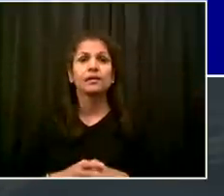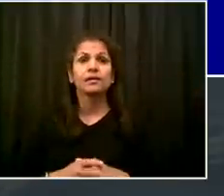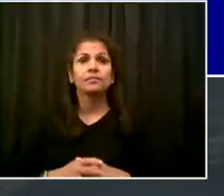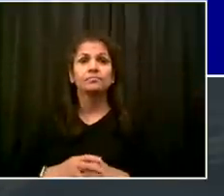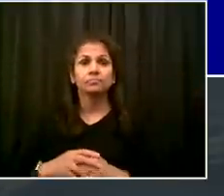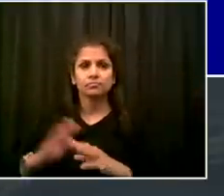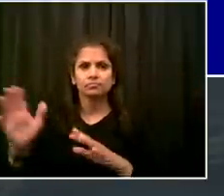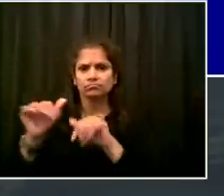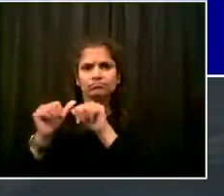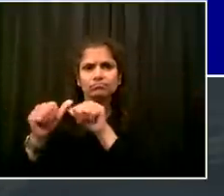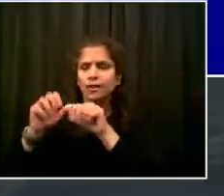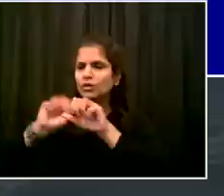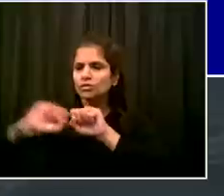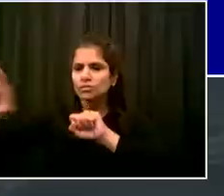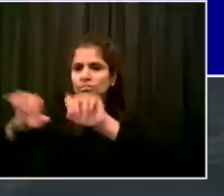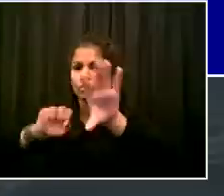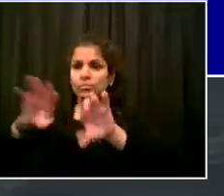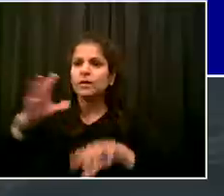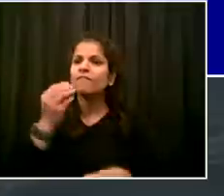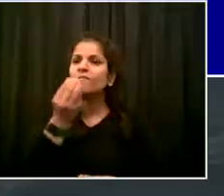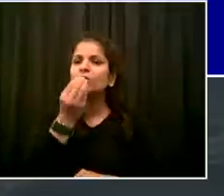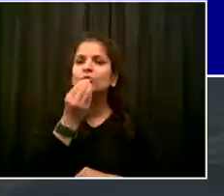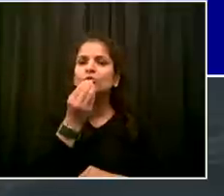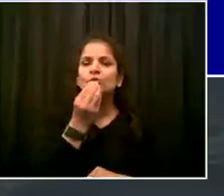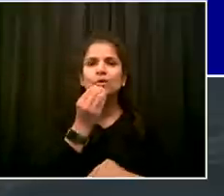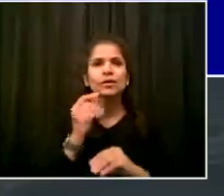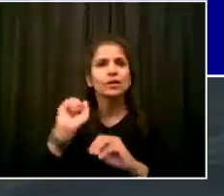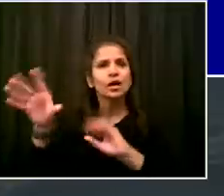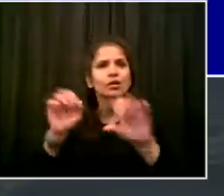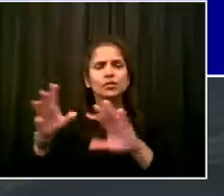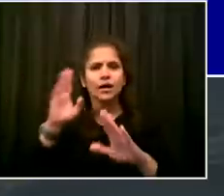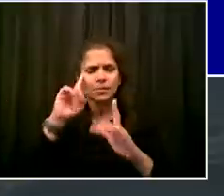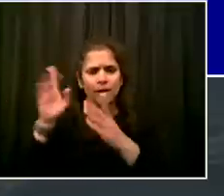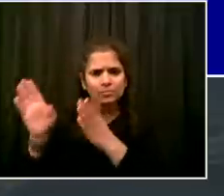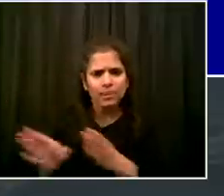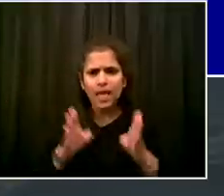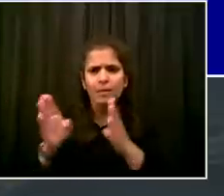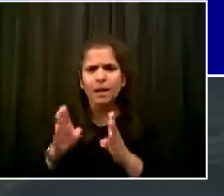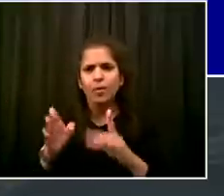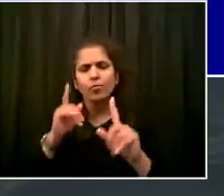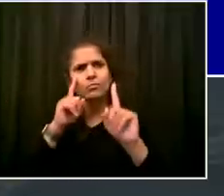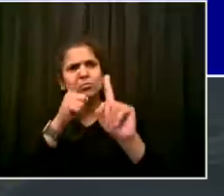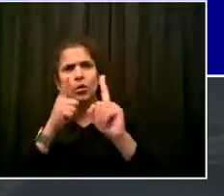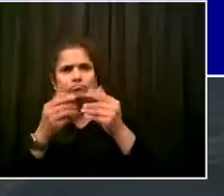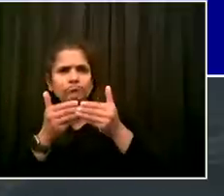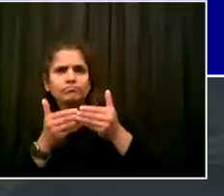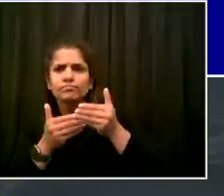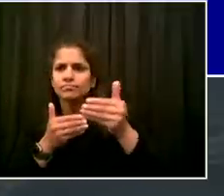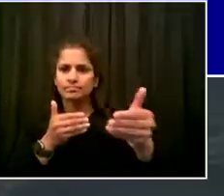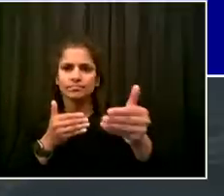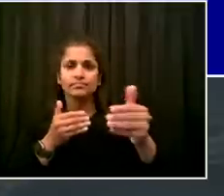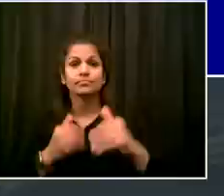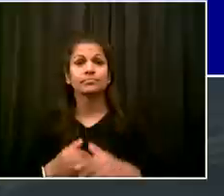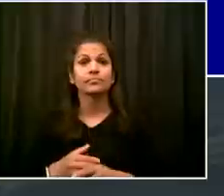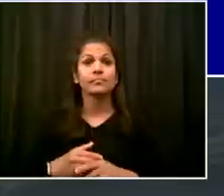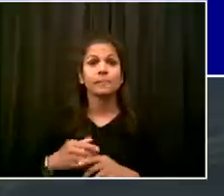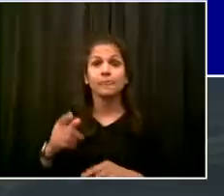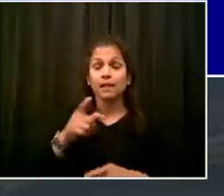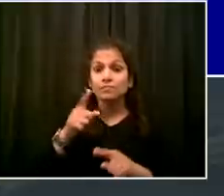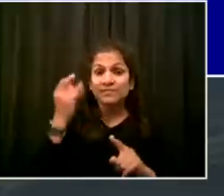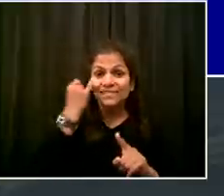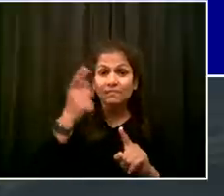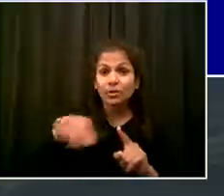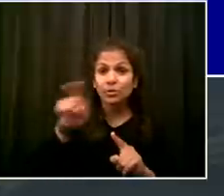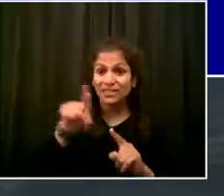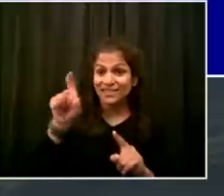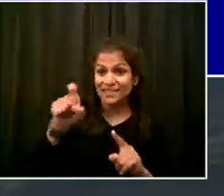comes with it. Because it means someone cares, someone's looking out for you. I want everyone to know the city has your back in this crisis. We are looking